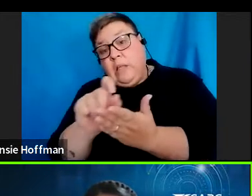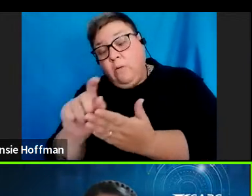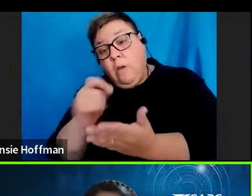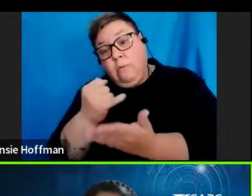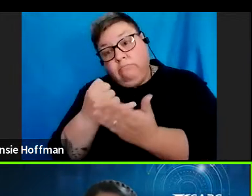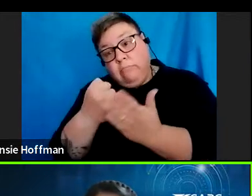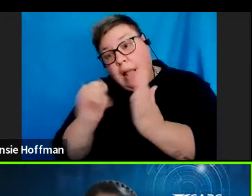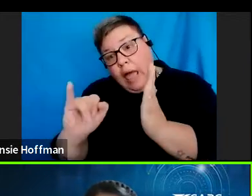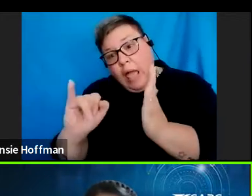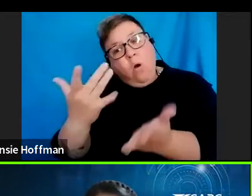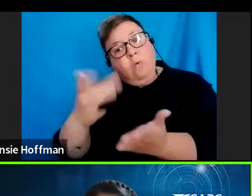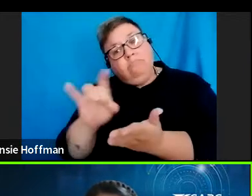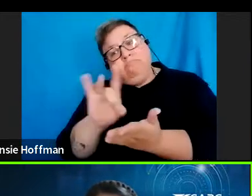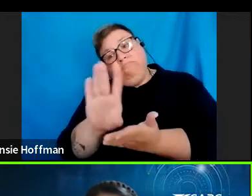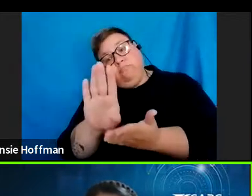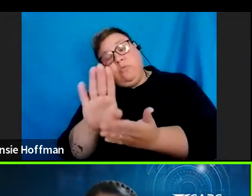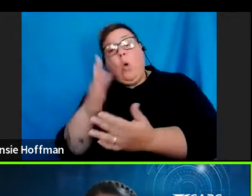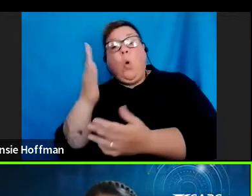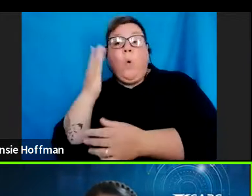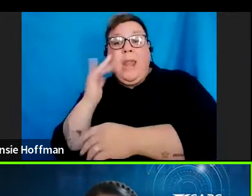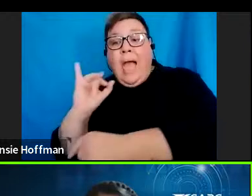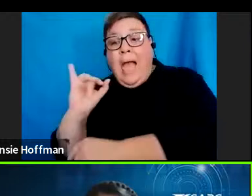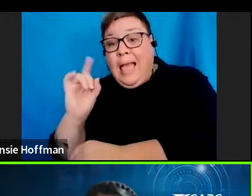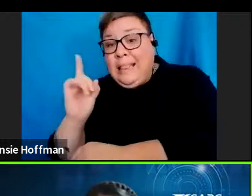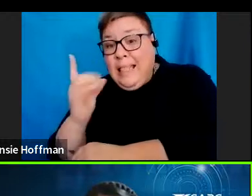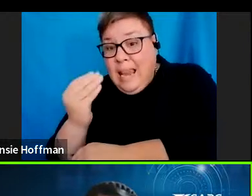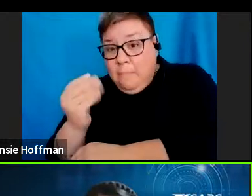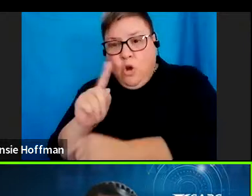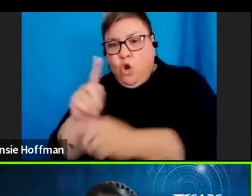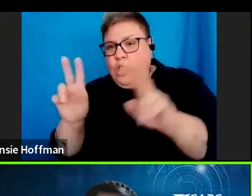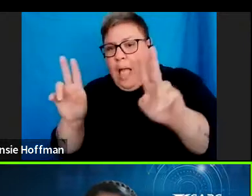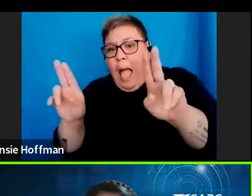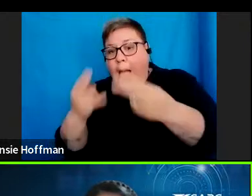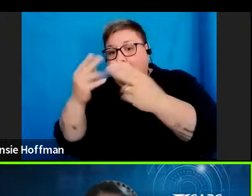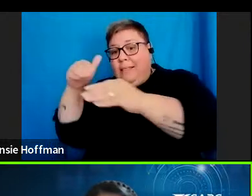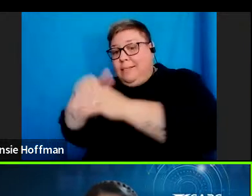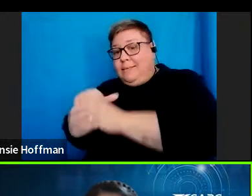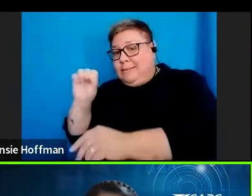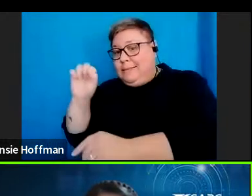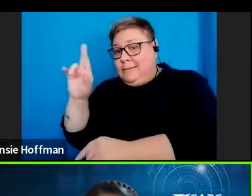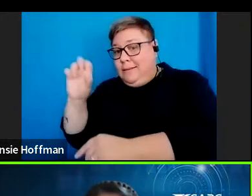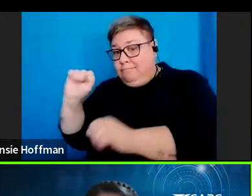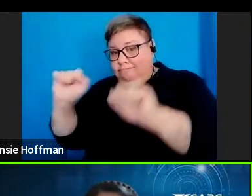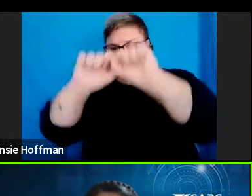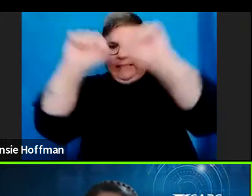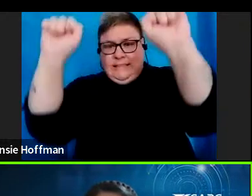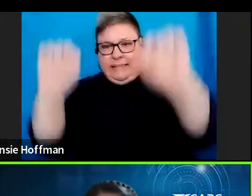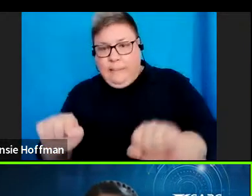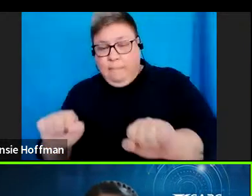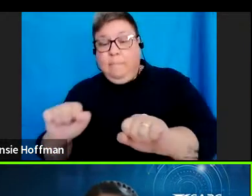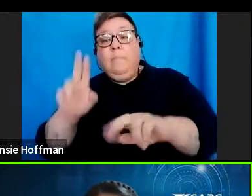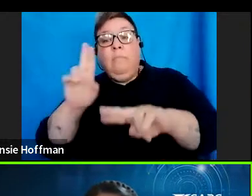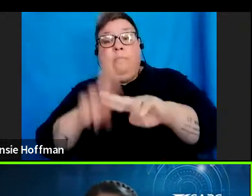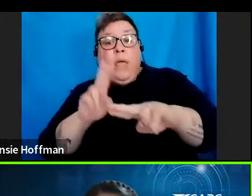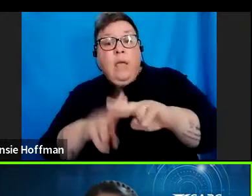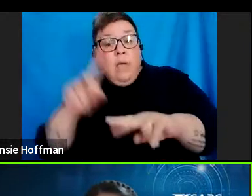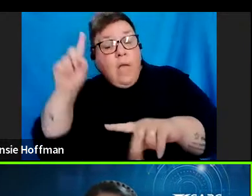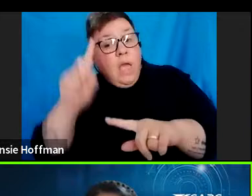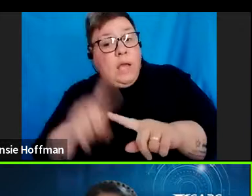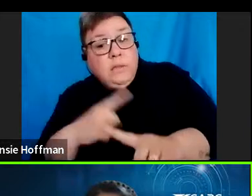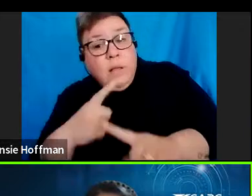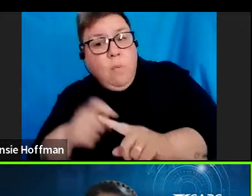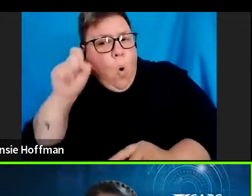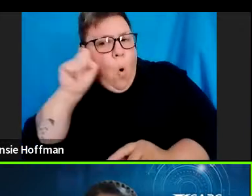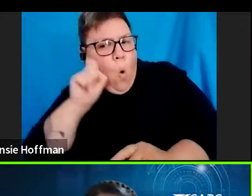rejected when the ID number is not updated on the SASE system. An example would be that the old ID numbers that